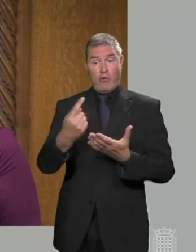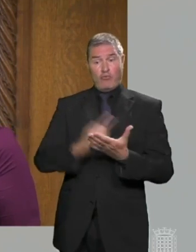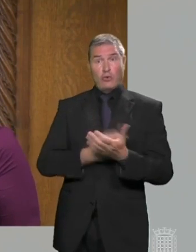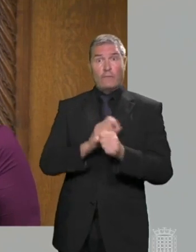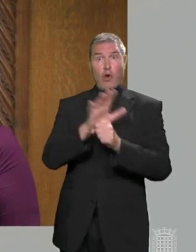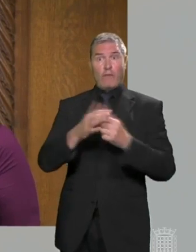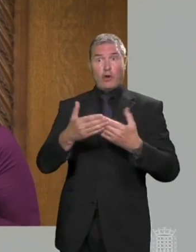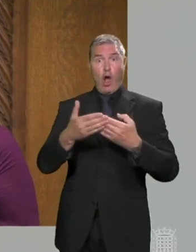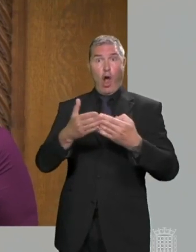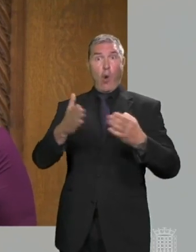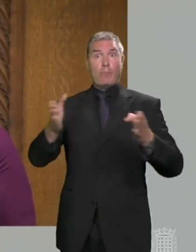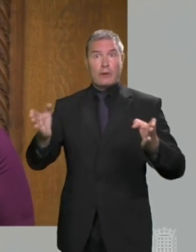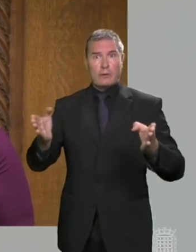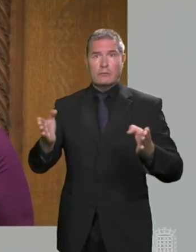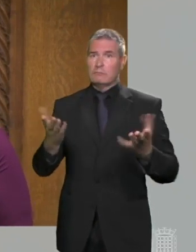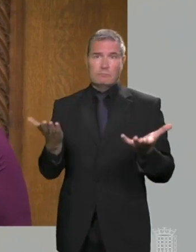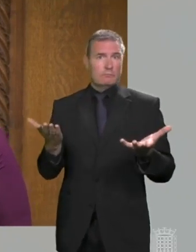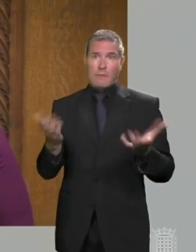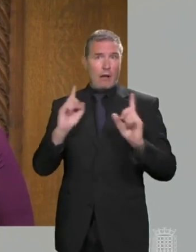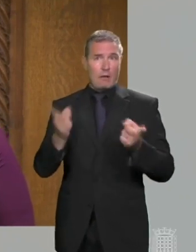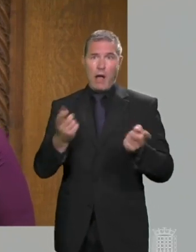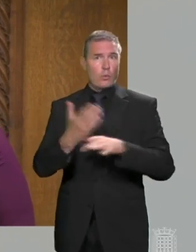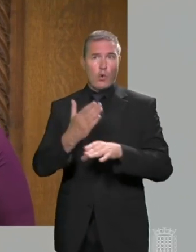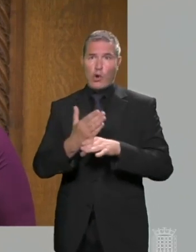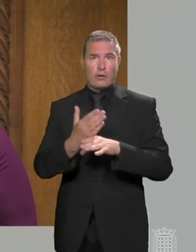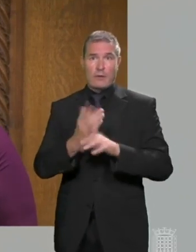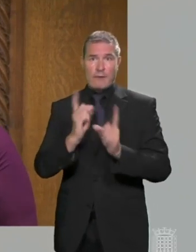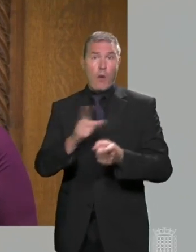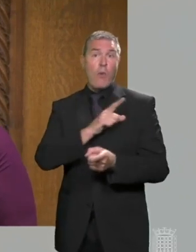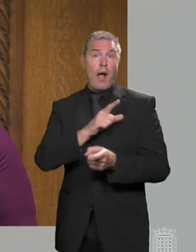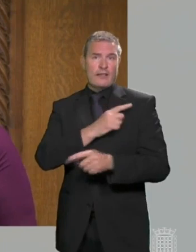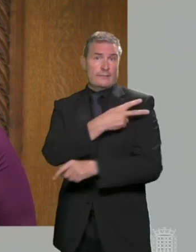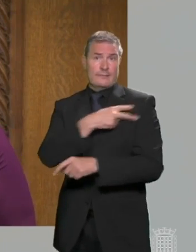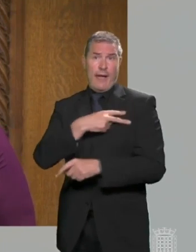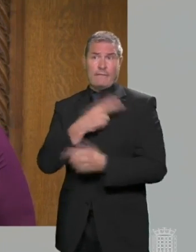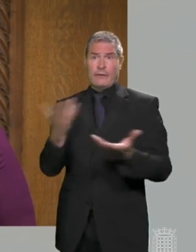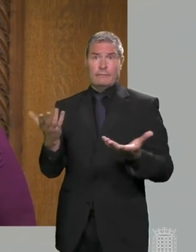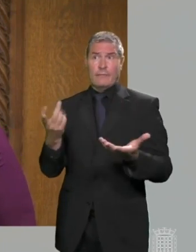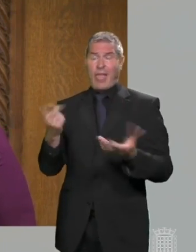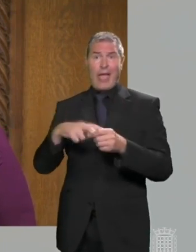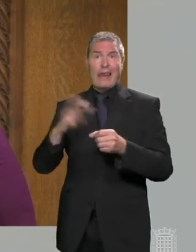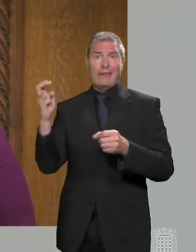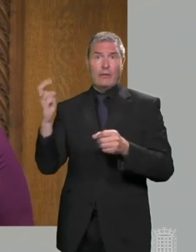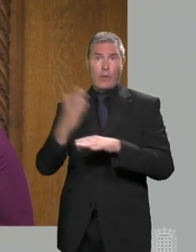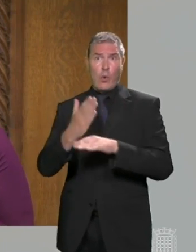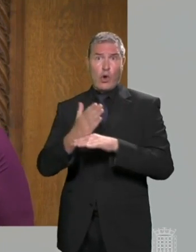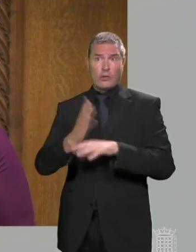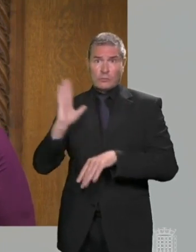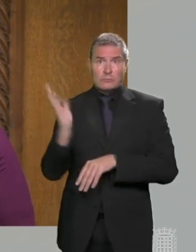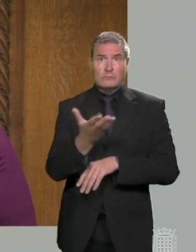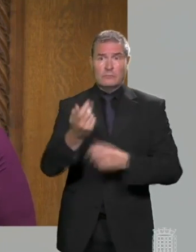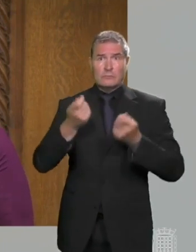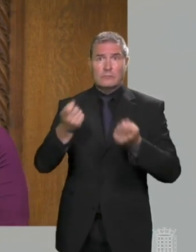able to run at full capacity due to chronic staff shortages. Local staff are leaving the industry because of the